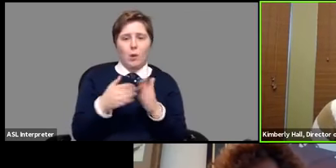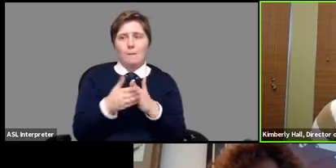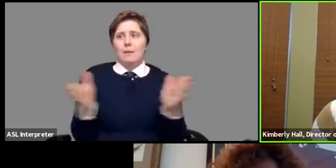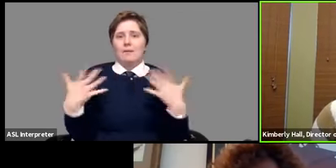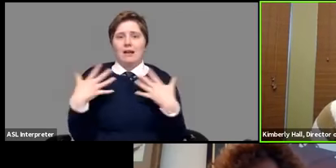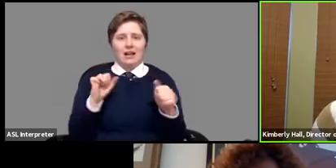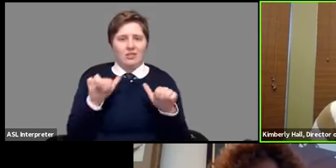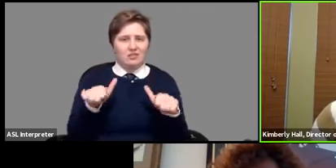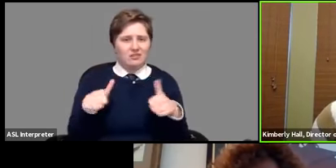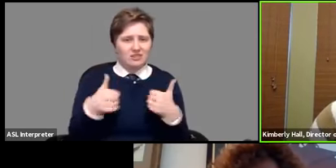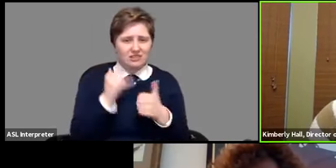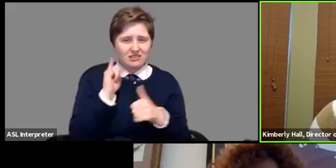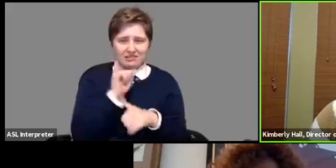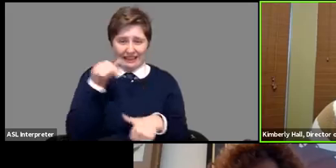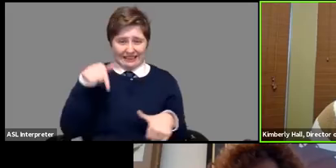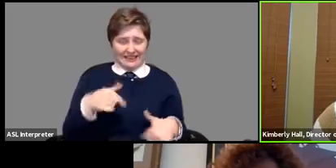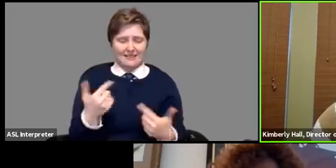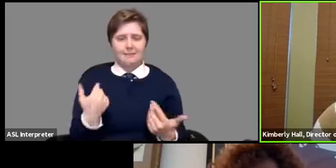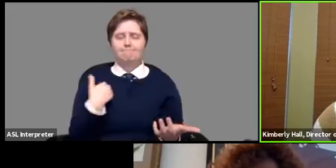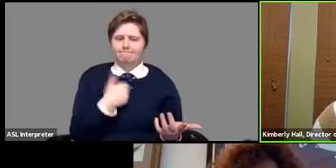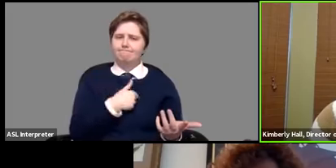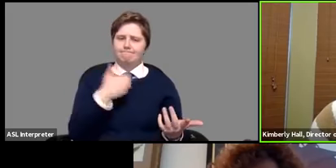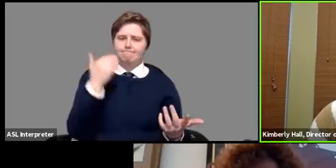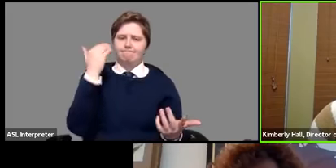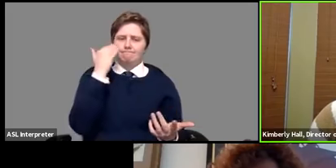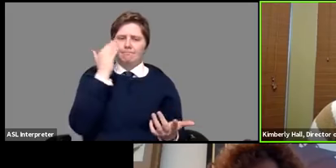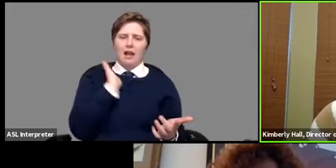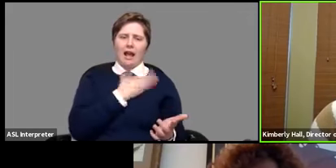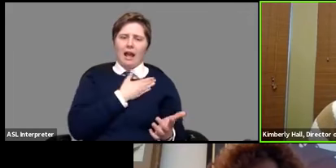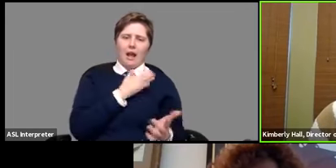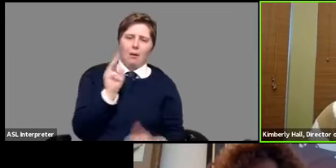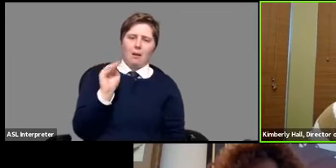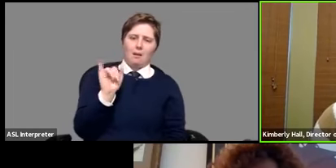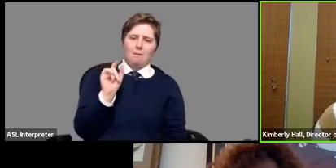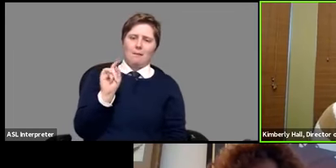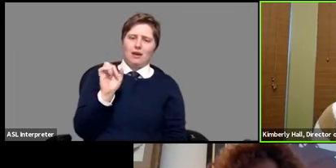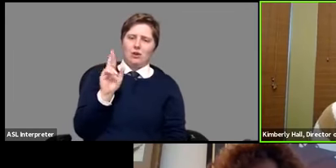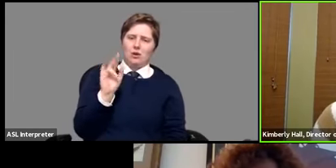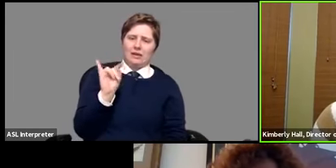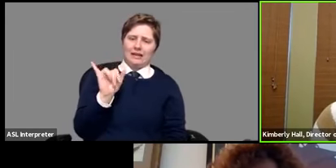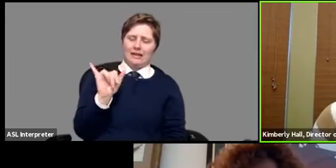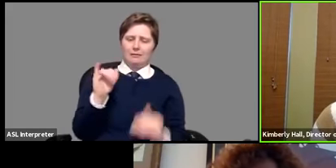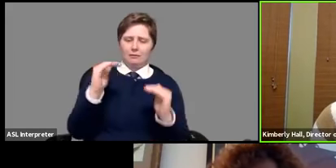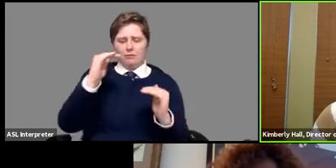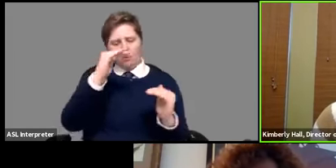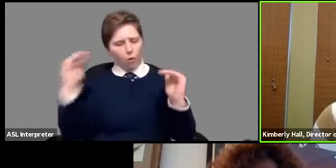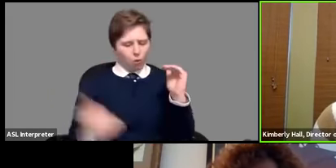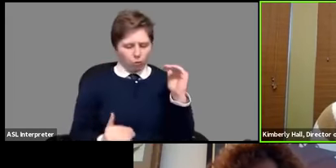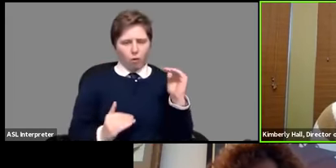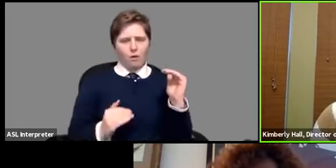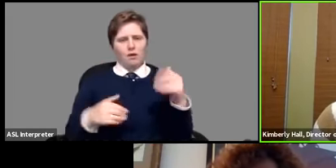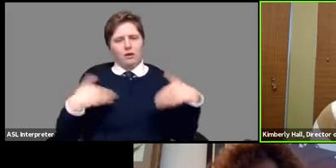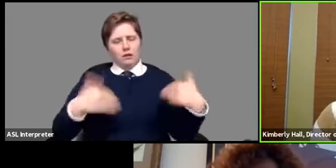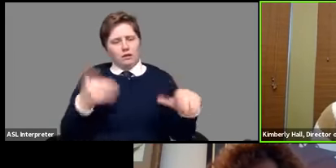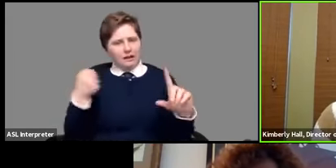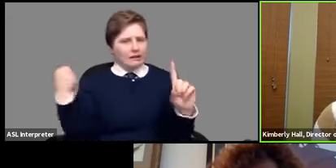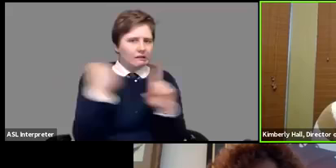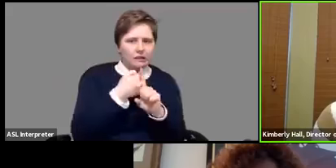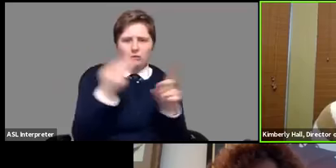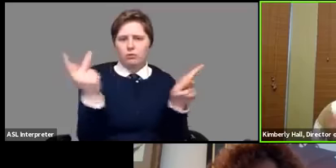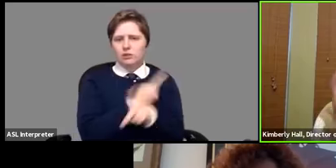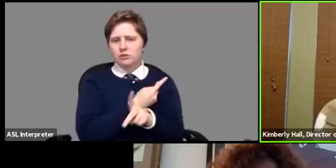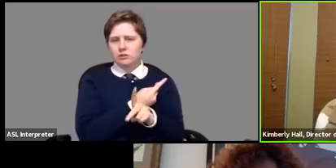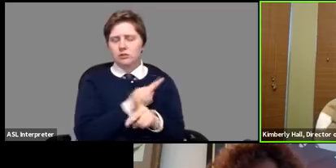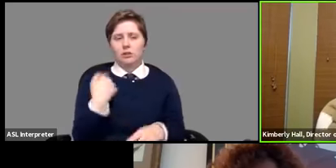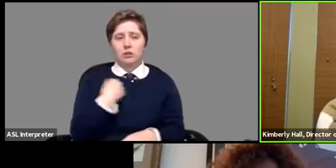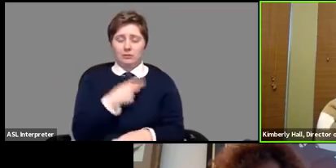challenge of this nature we know that our minority populations are disproportionately impacted typically and we're seeing